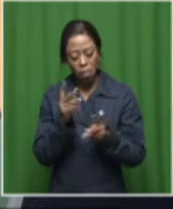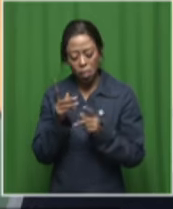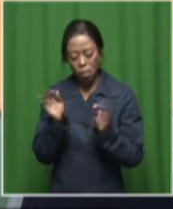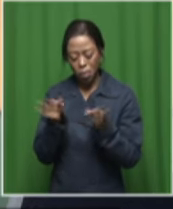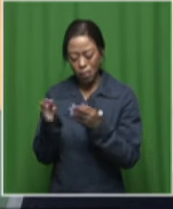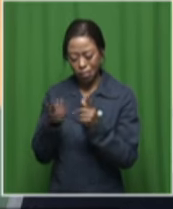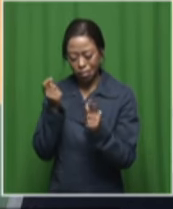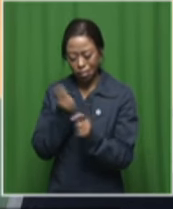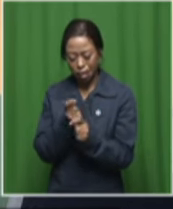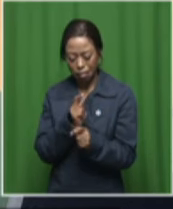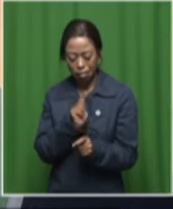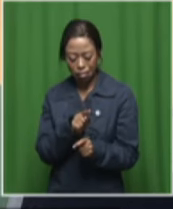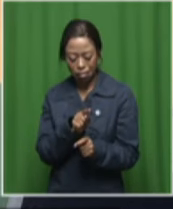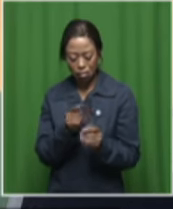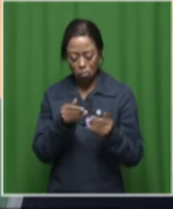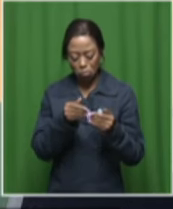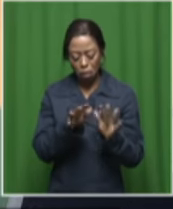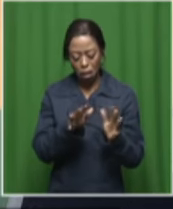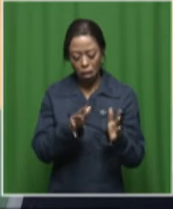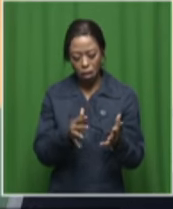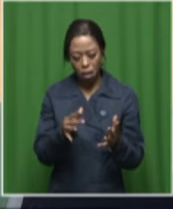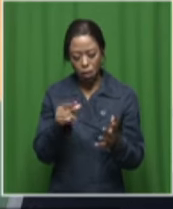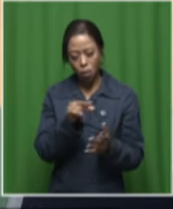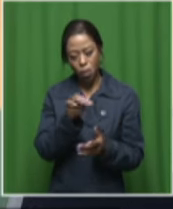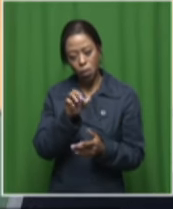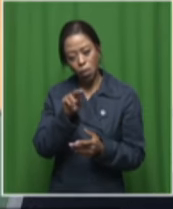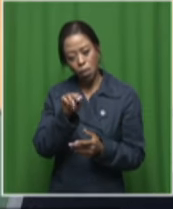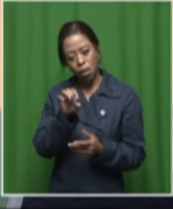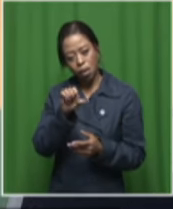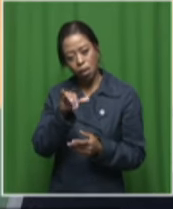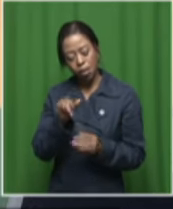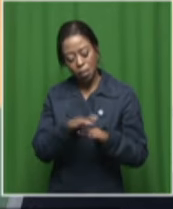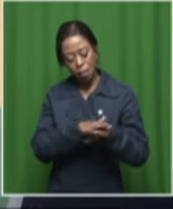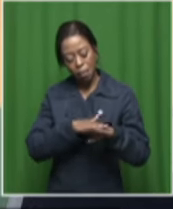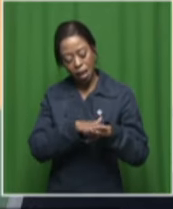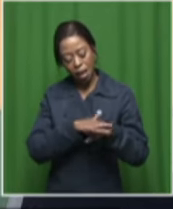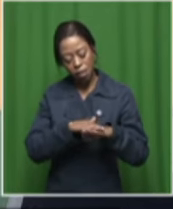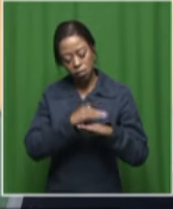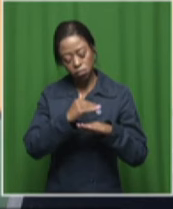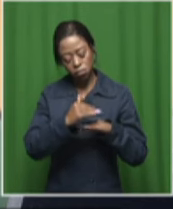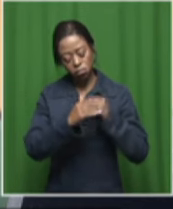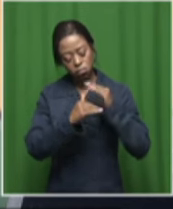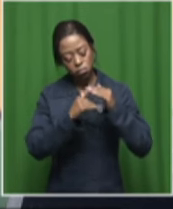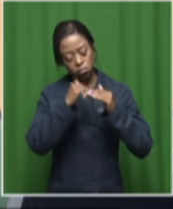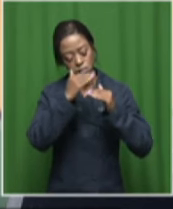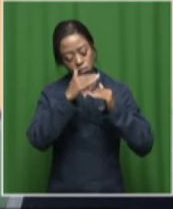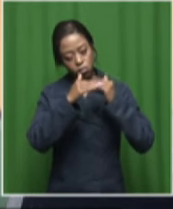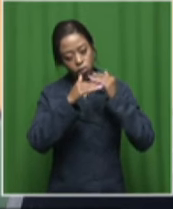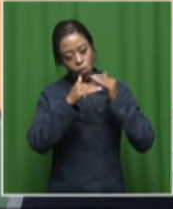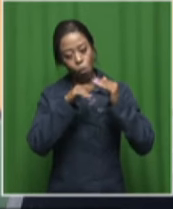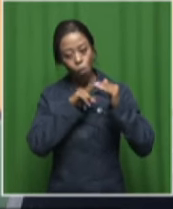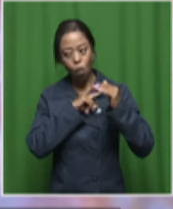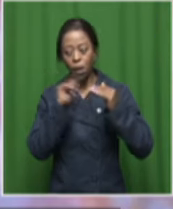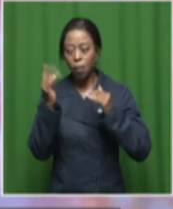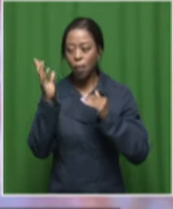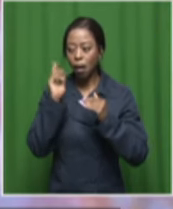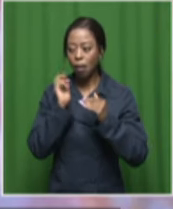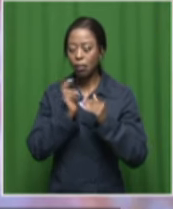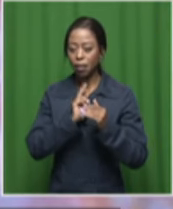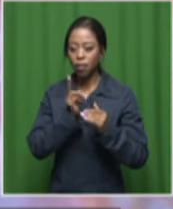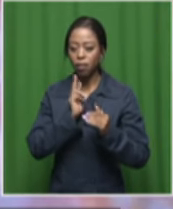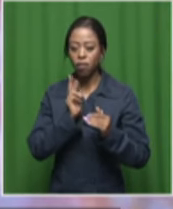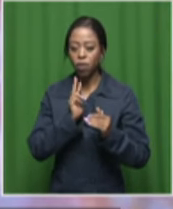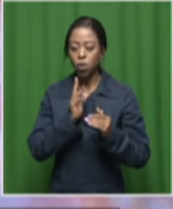started, where its genesis is, where it evolves from, because your voice has been described, you know, as haunting,